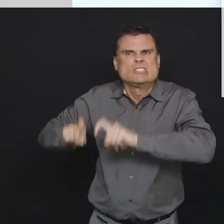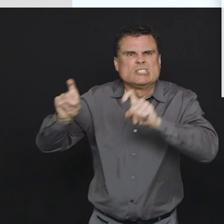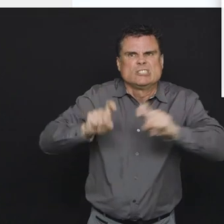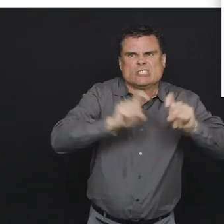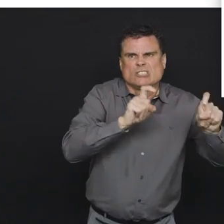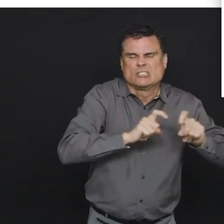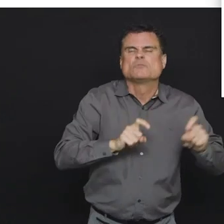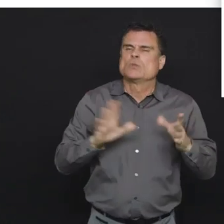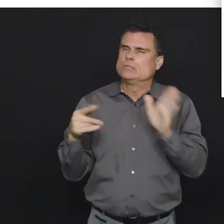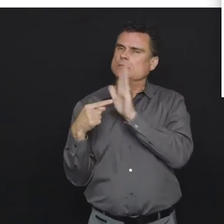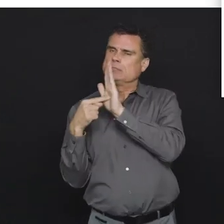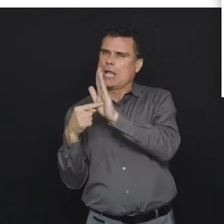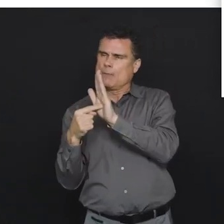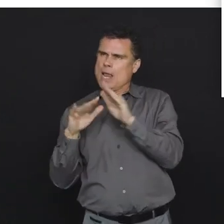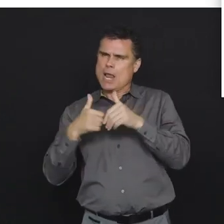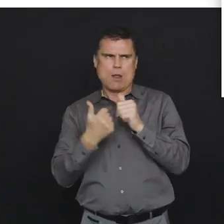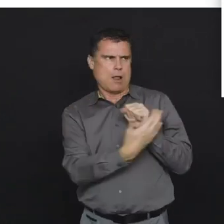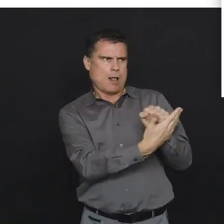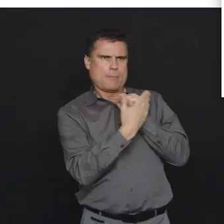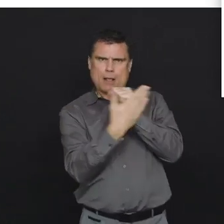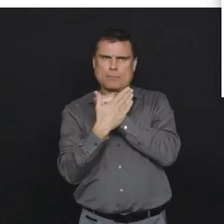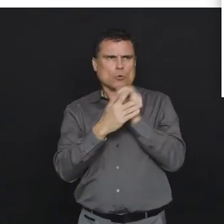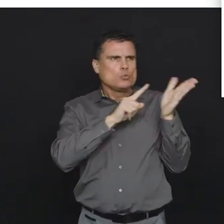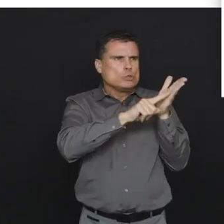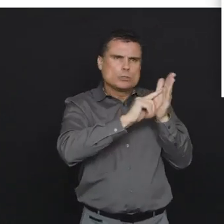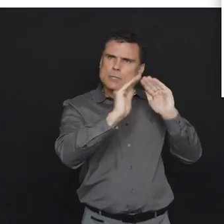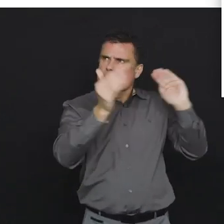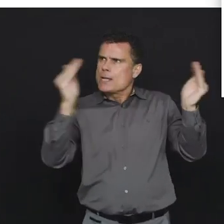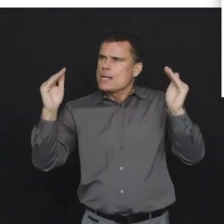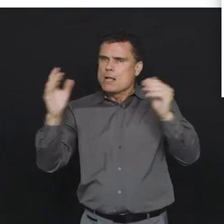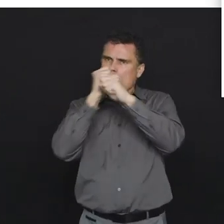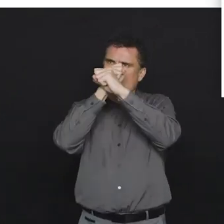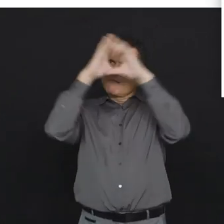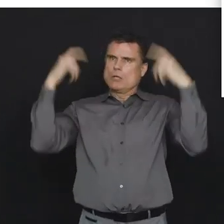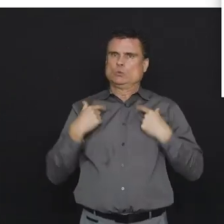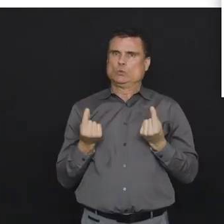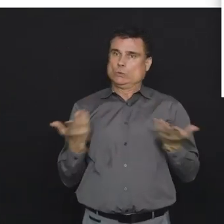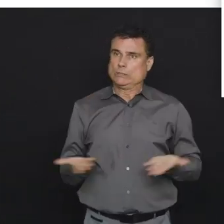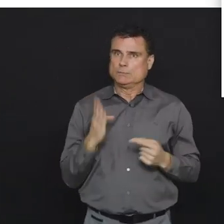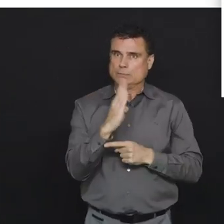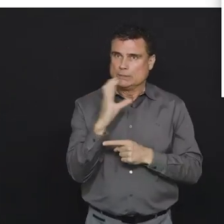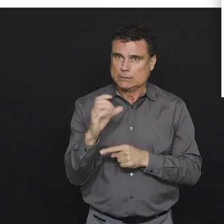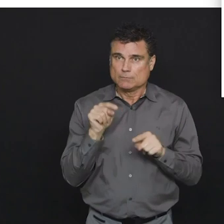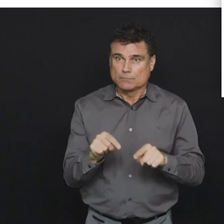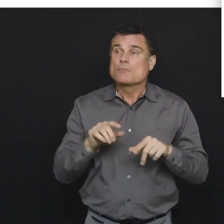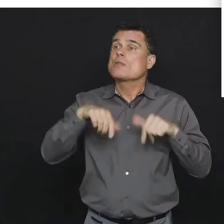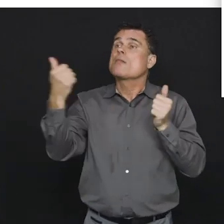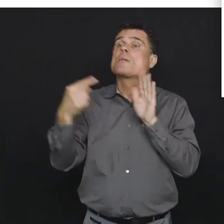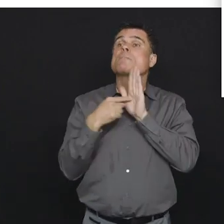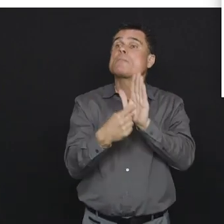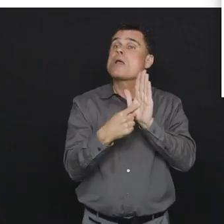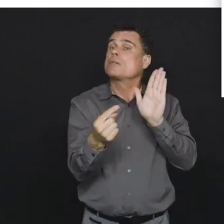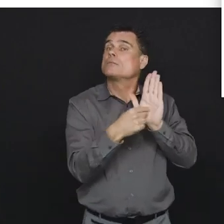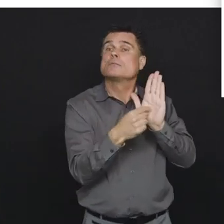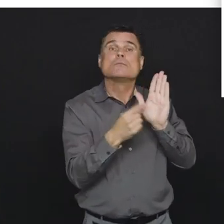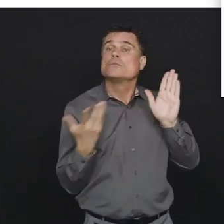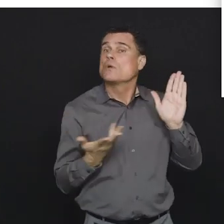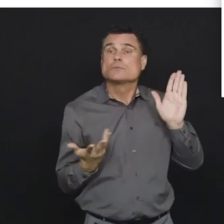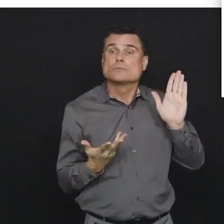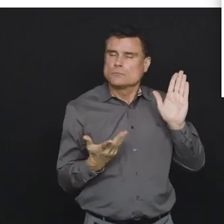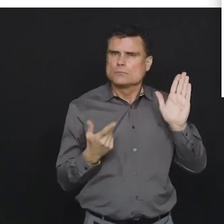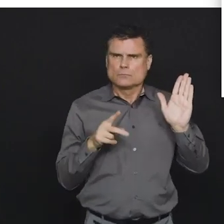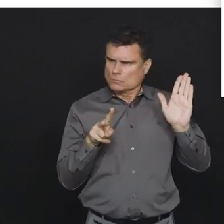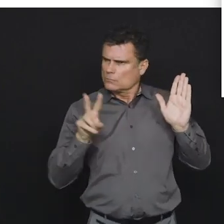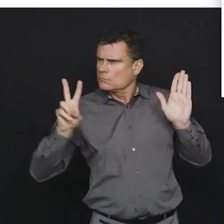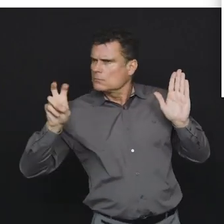So the second type of modeling that we're using there's a different lots of different types of models